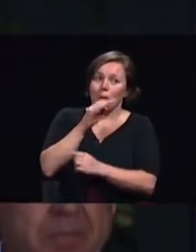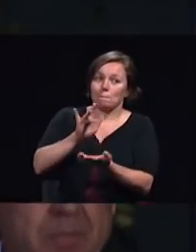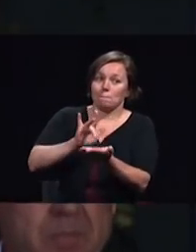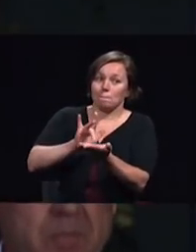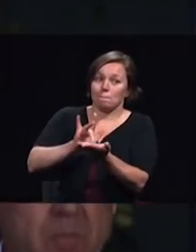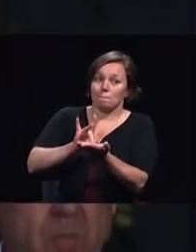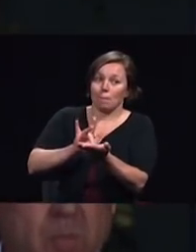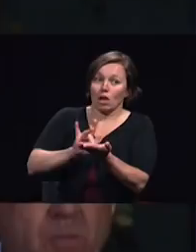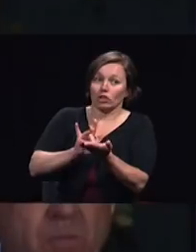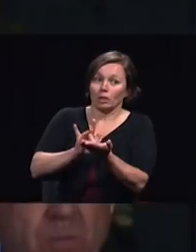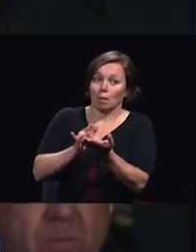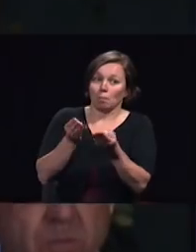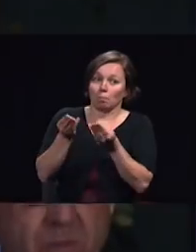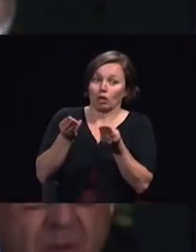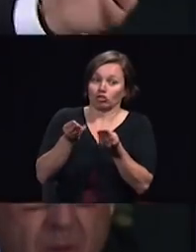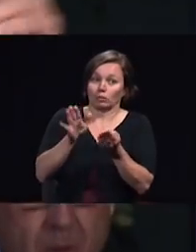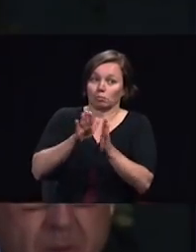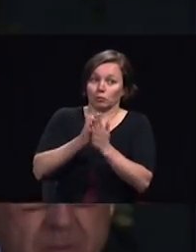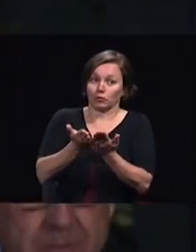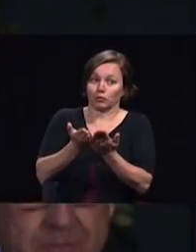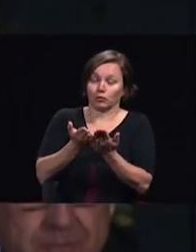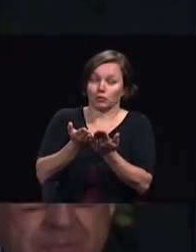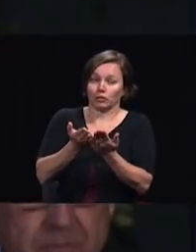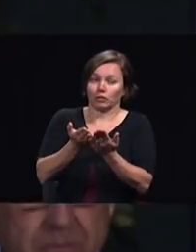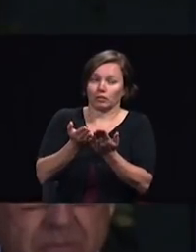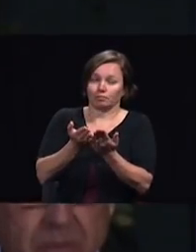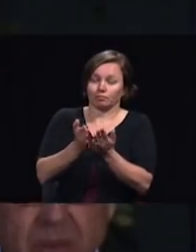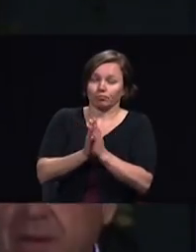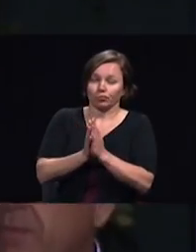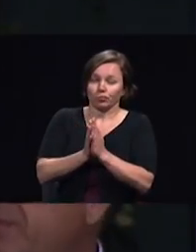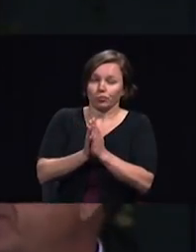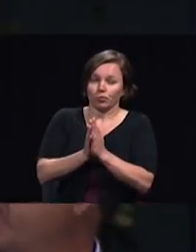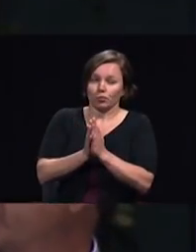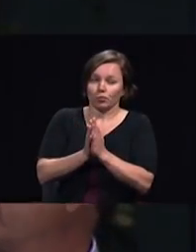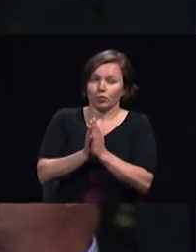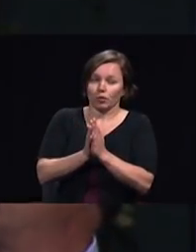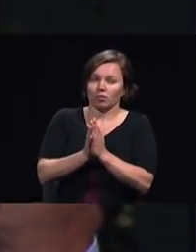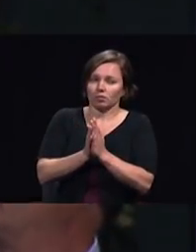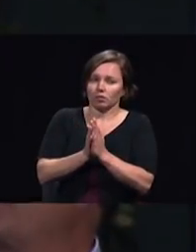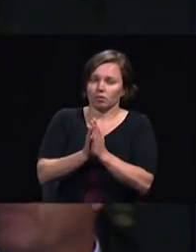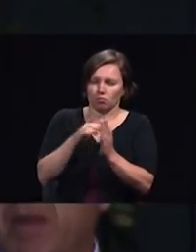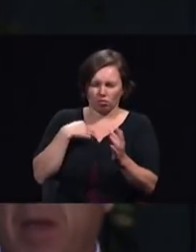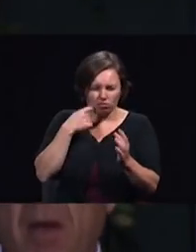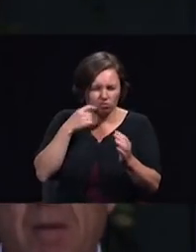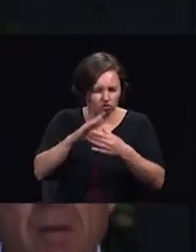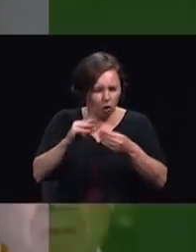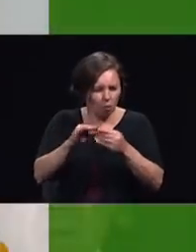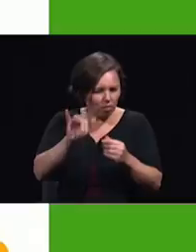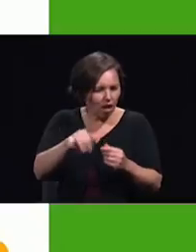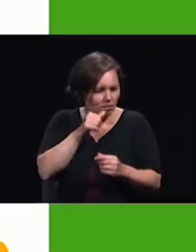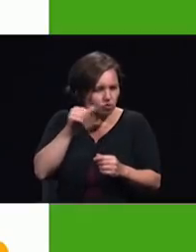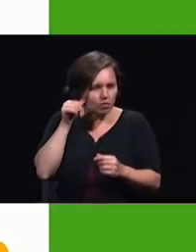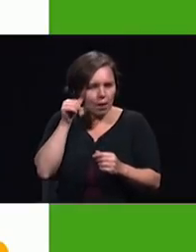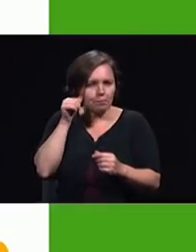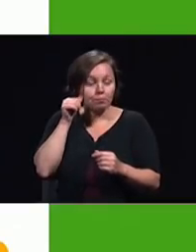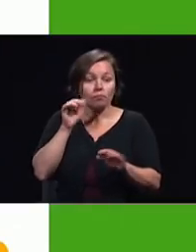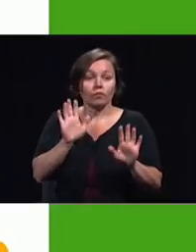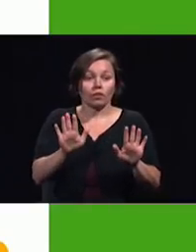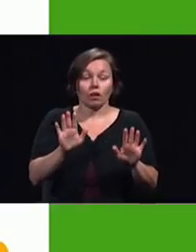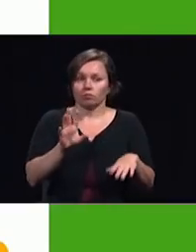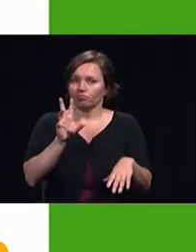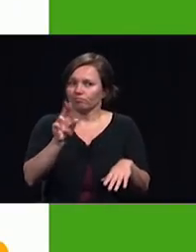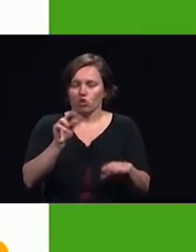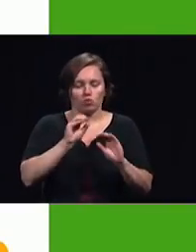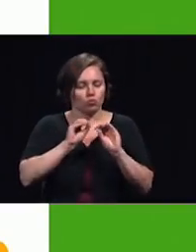in the appeal made after our special emphasis there is no change in the messages